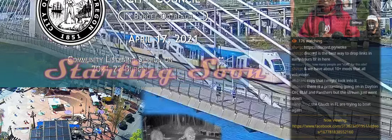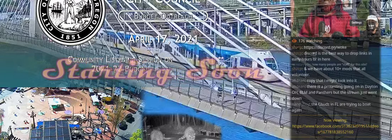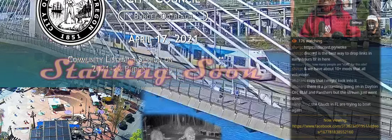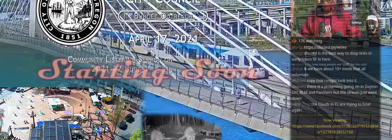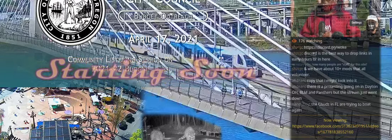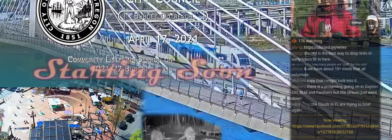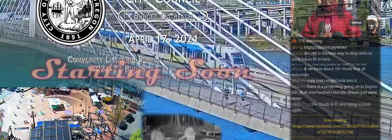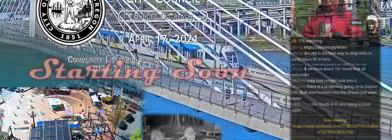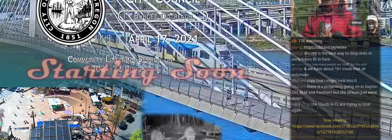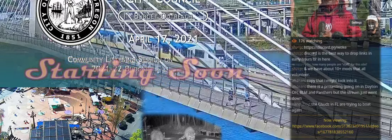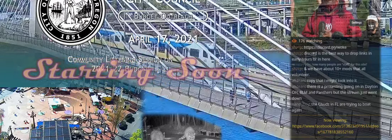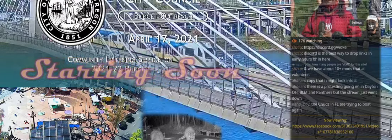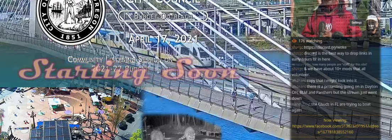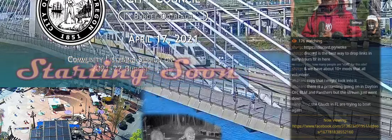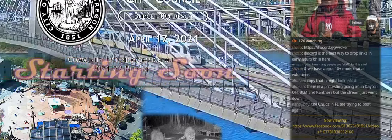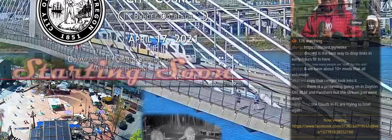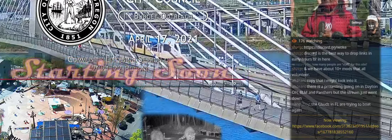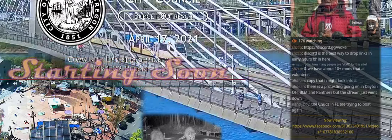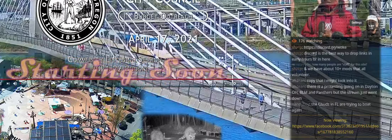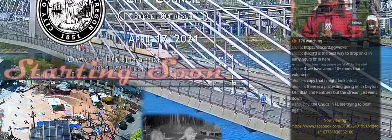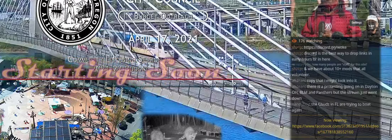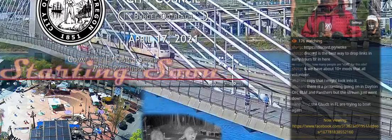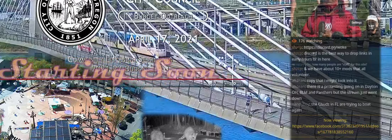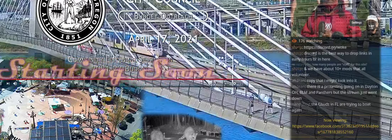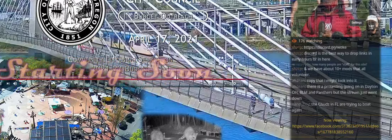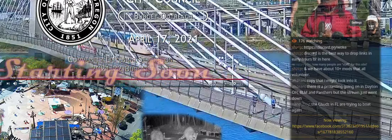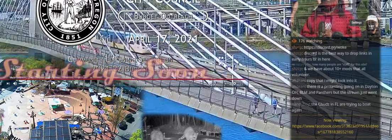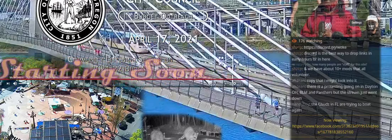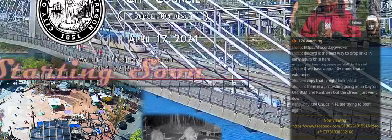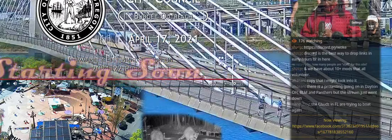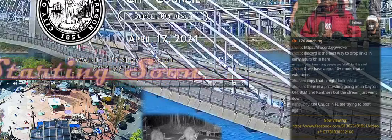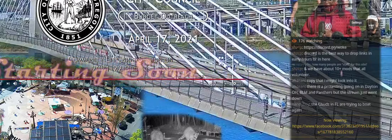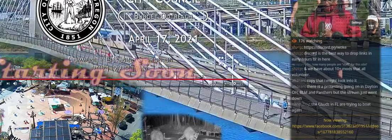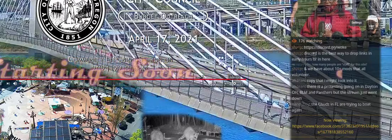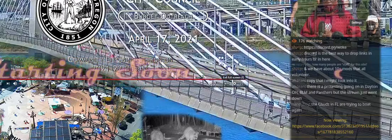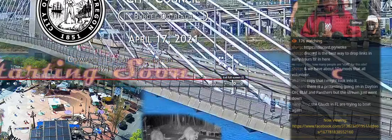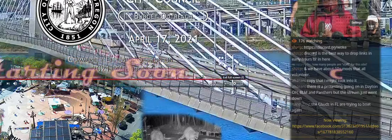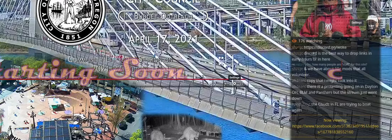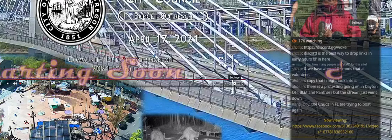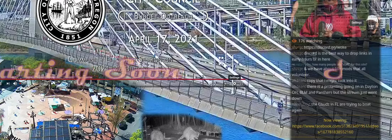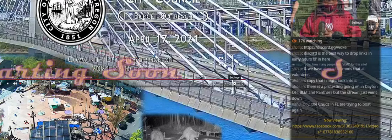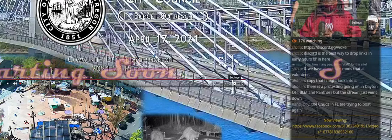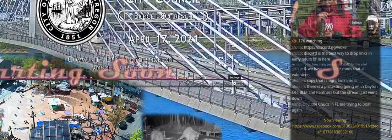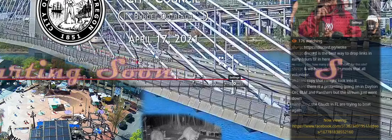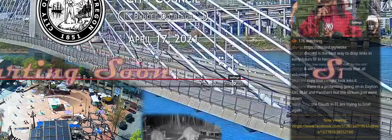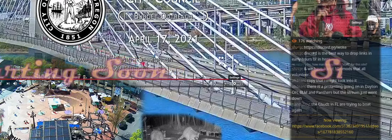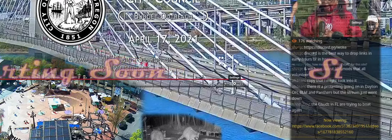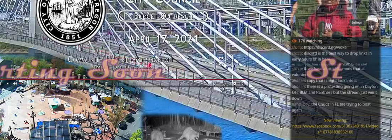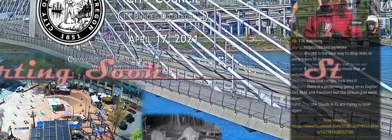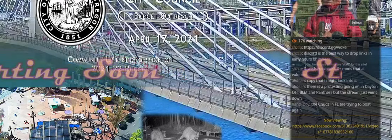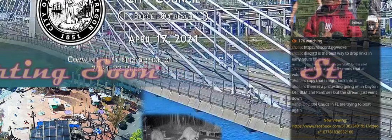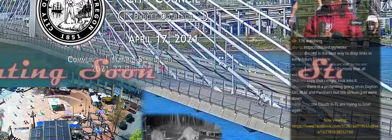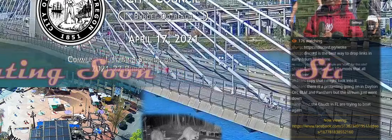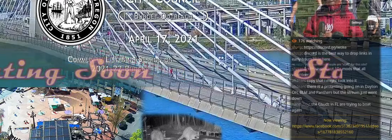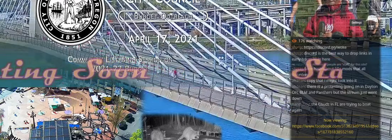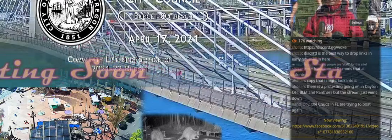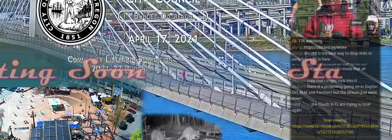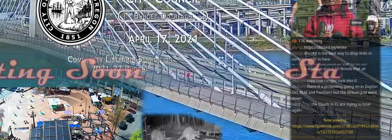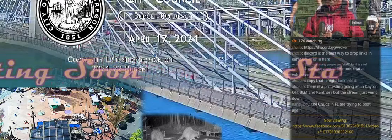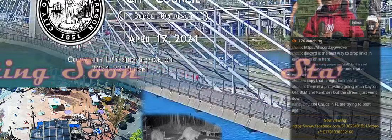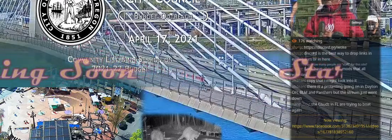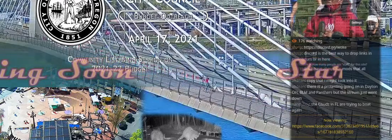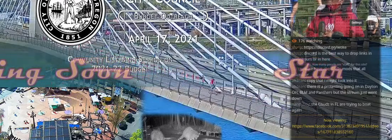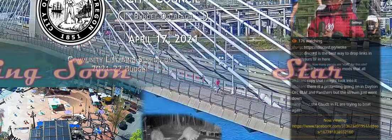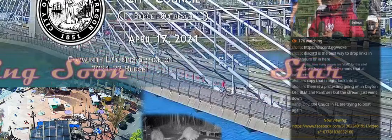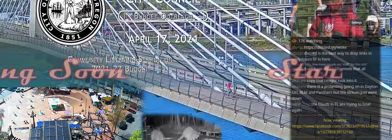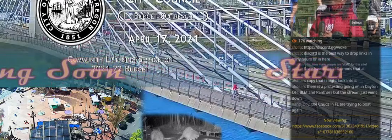Well, hey, thanks for getting your weekend started with us here on OPB. Enjoy the sunshine and stay safe out there. Coming up a little bit later